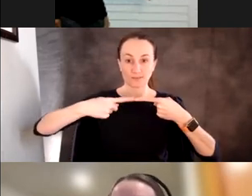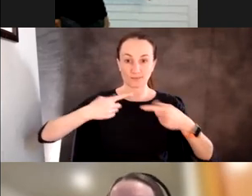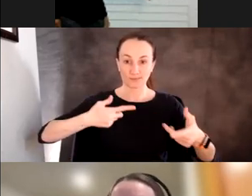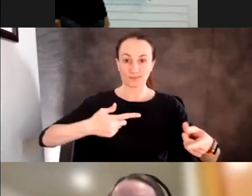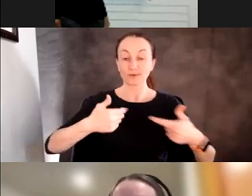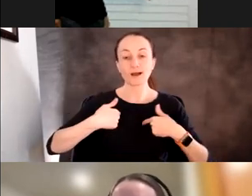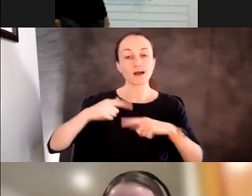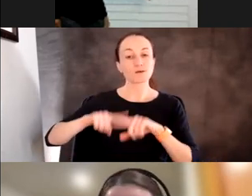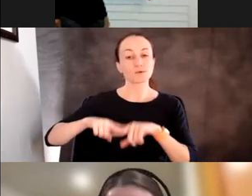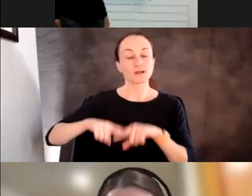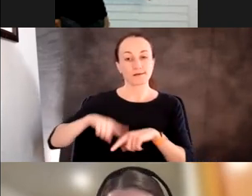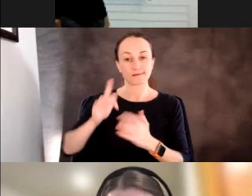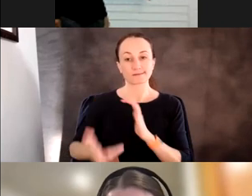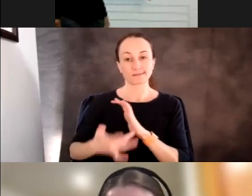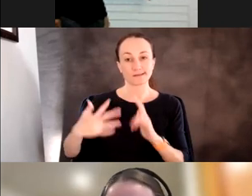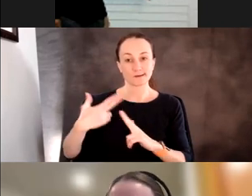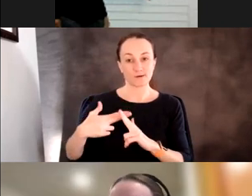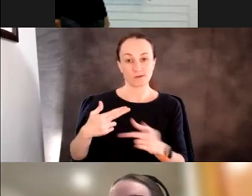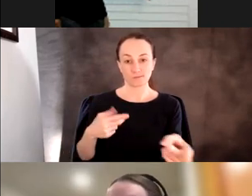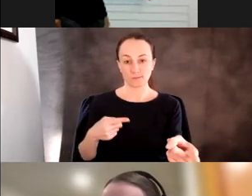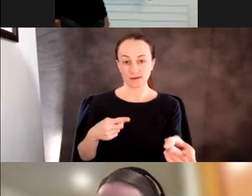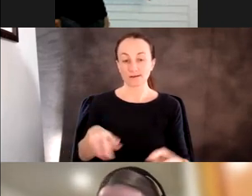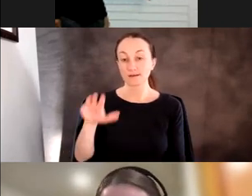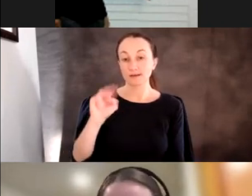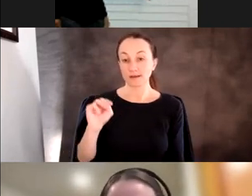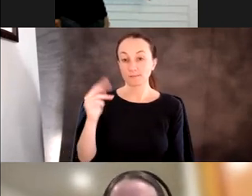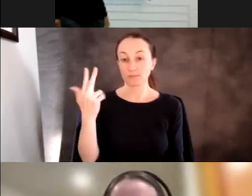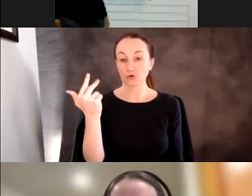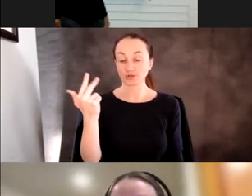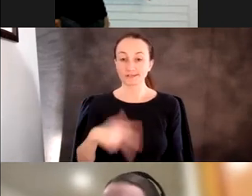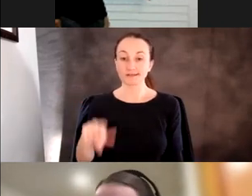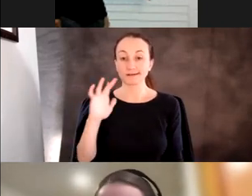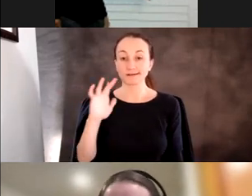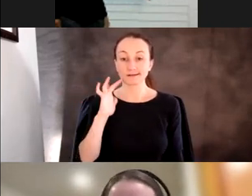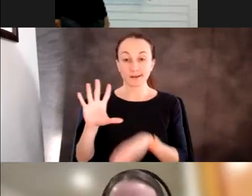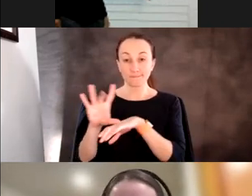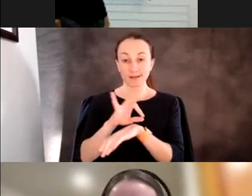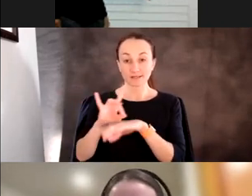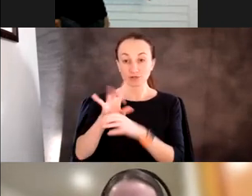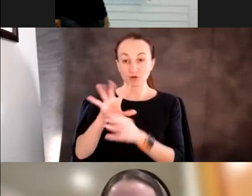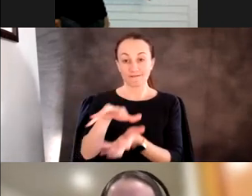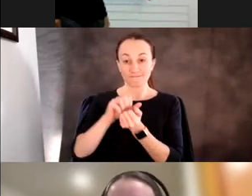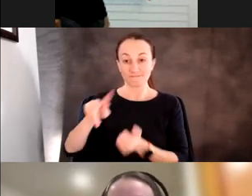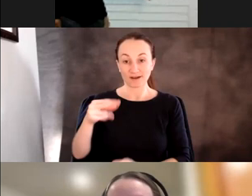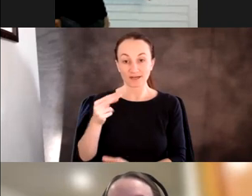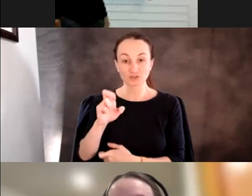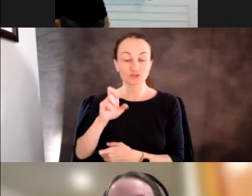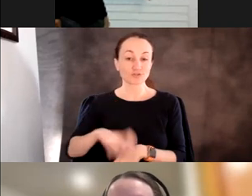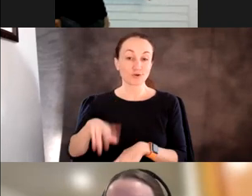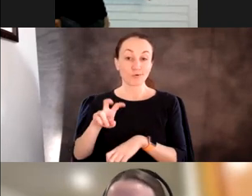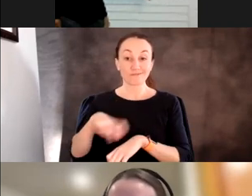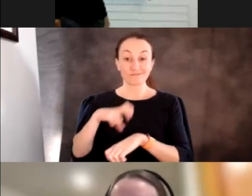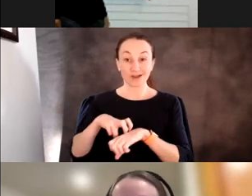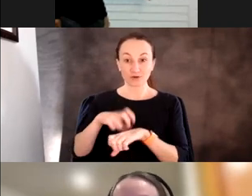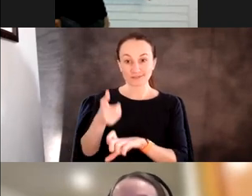that relies on this little generator. This is the M13 bacteriophage. So it's a virus that infects bacteria. And